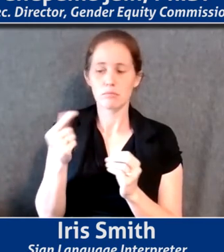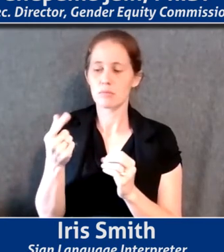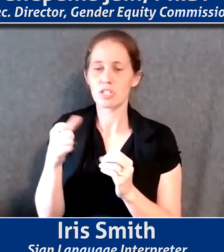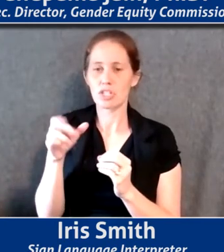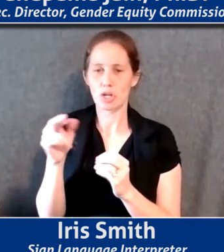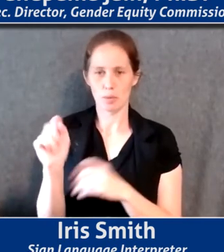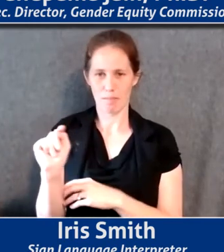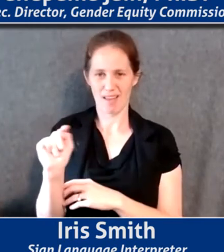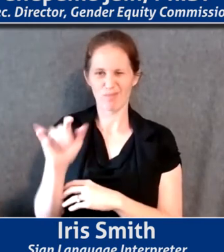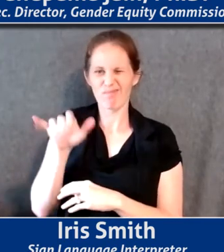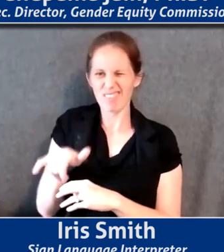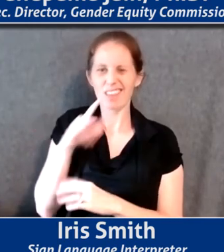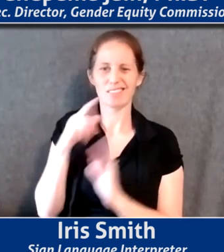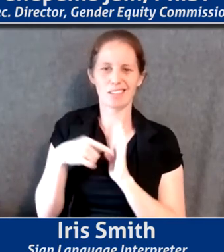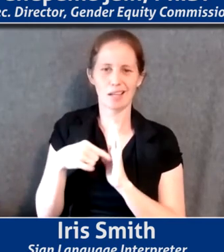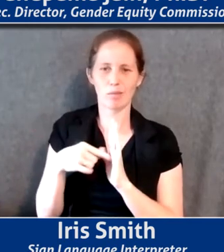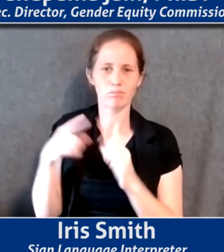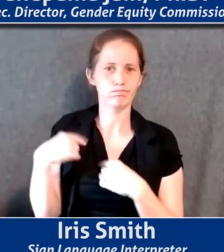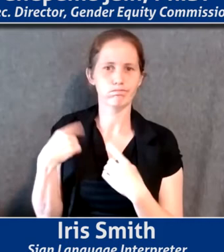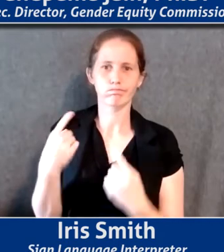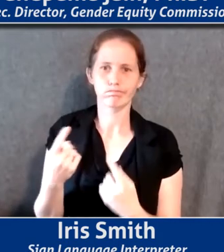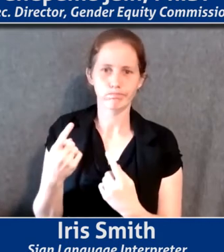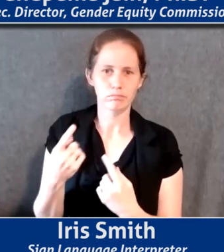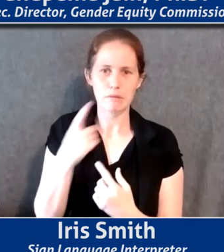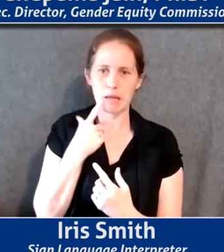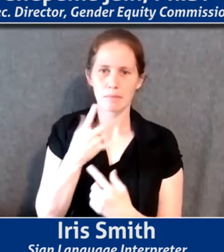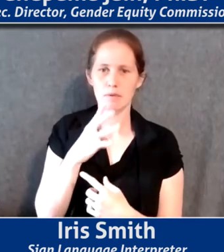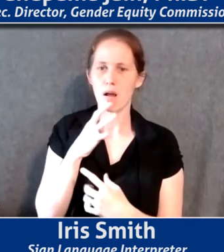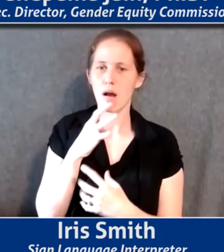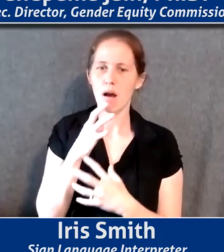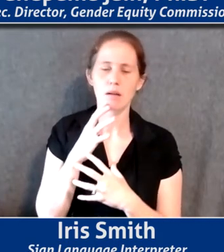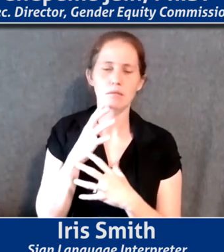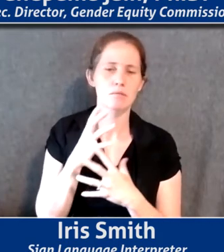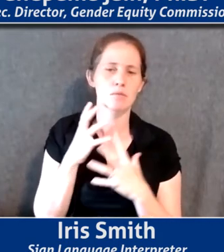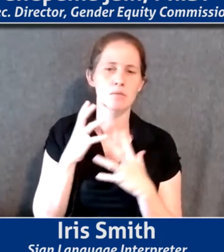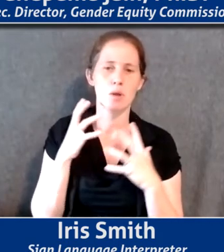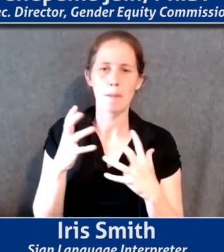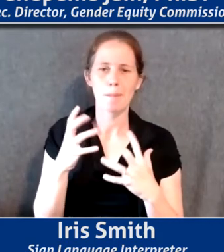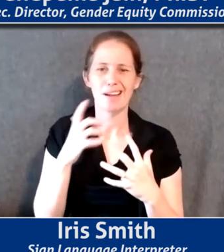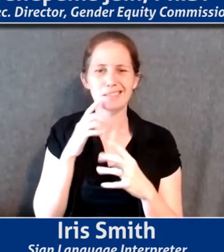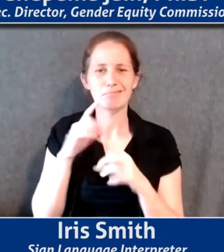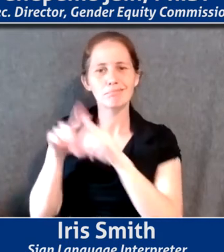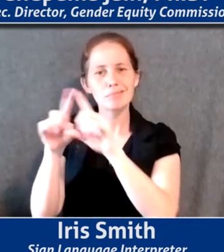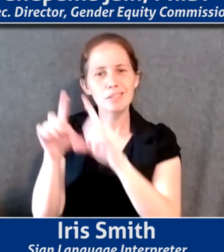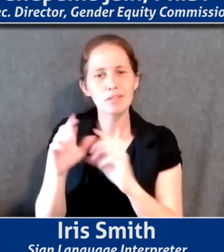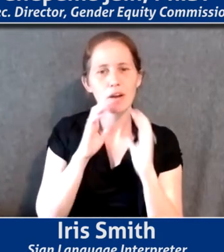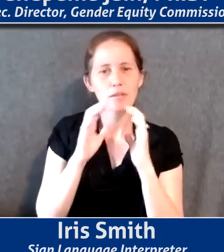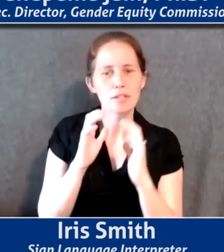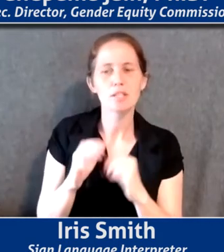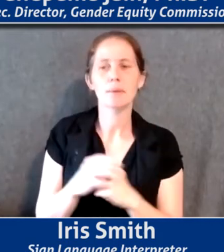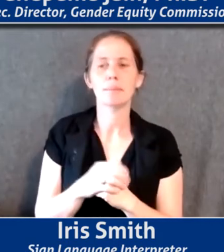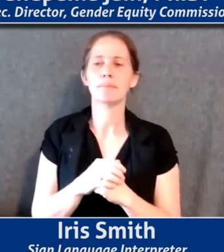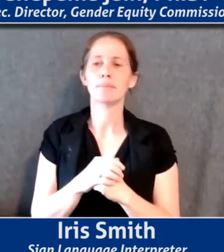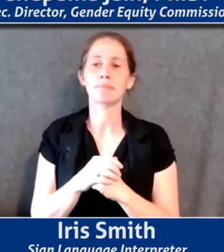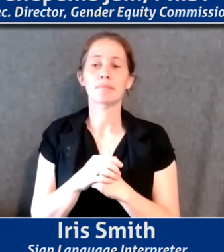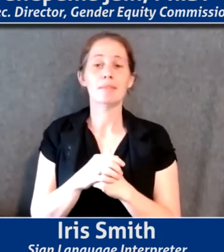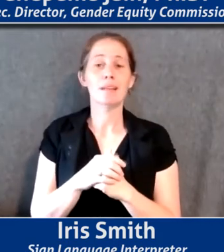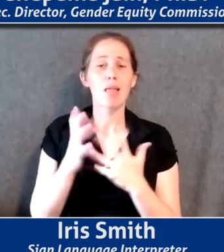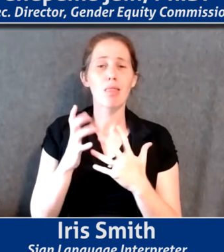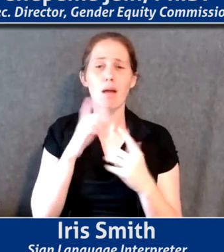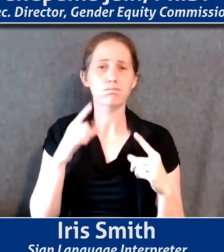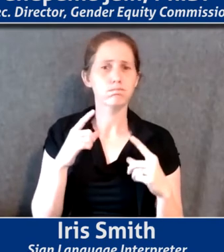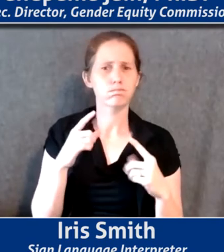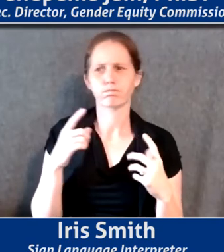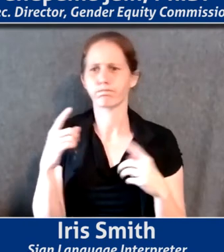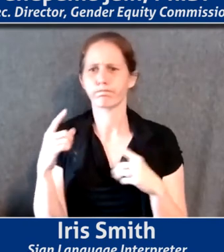probably the example that has been spoken about the most, just in like popular conversation. And there's a lot of seeming controversy about